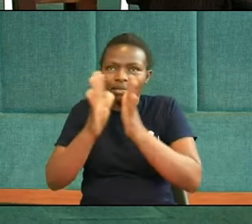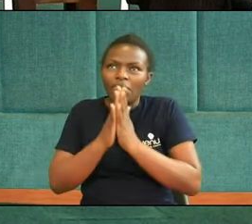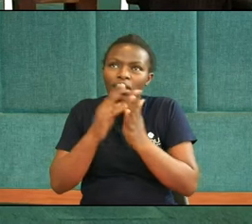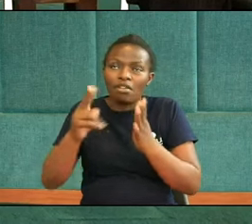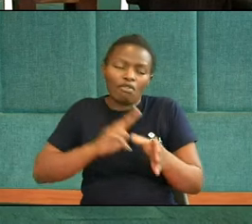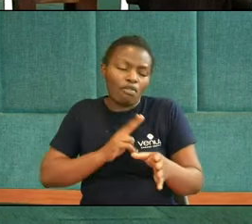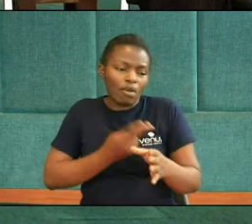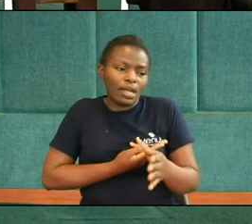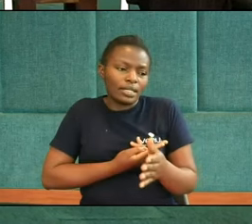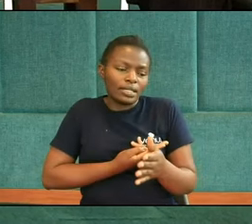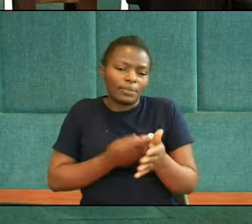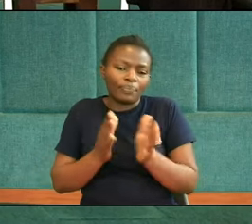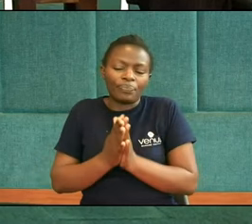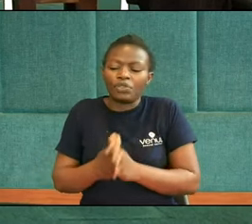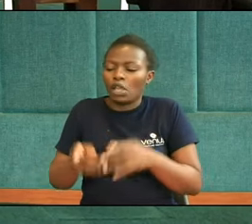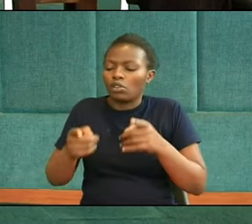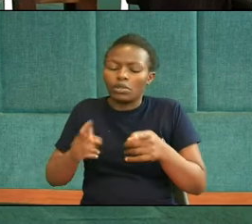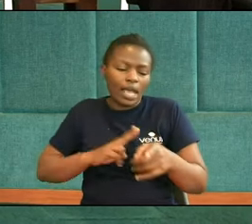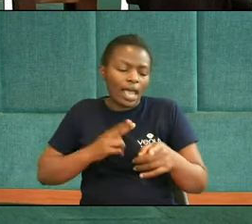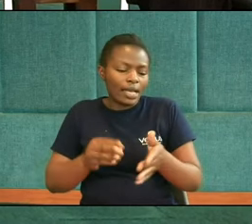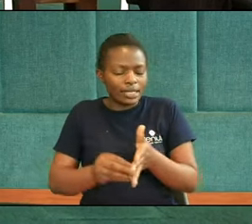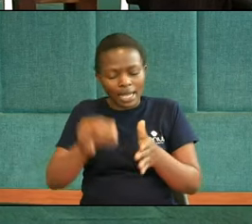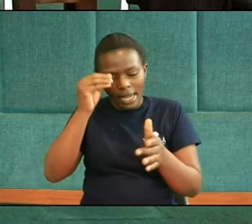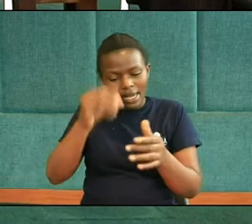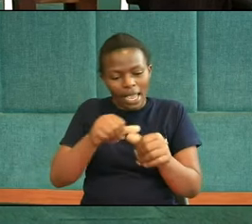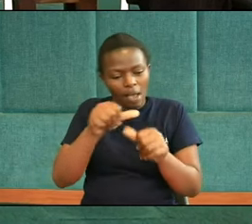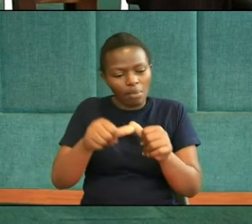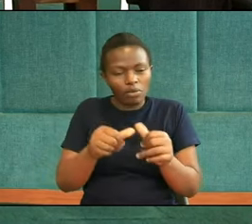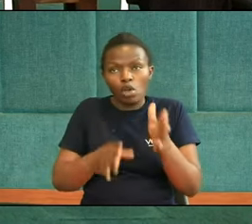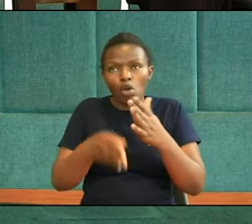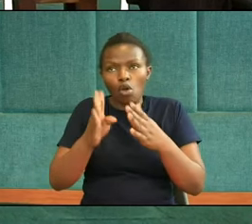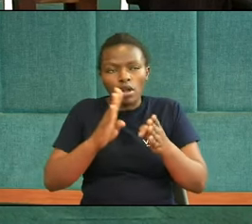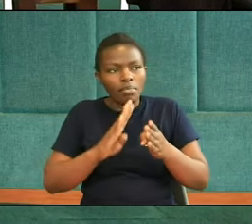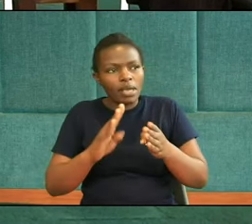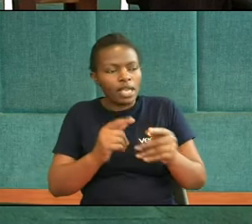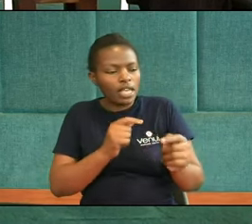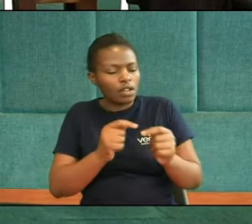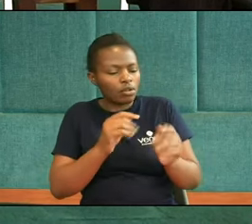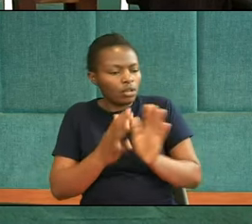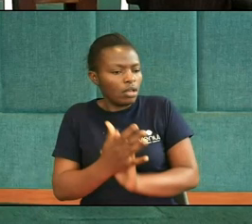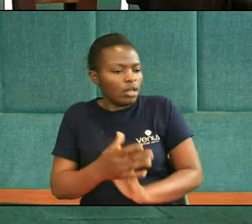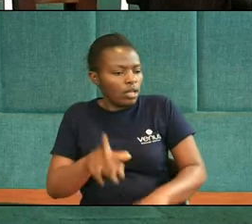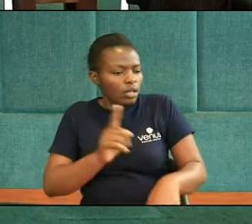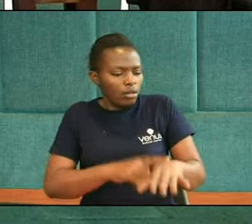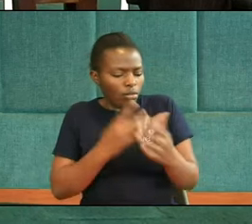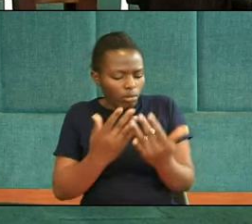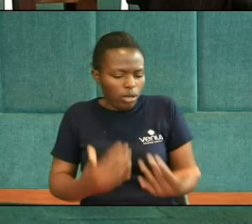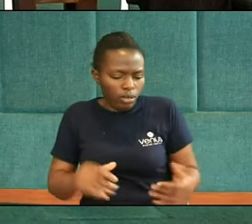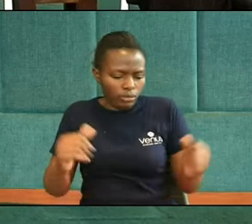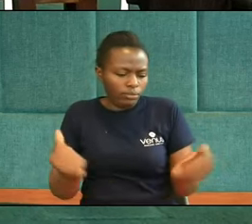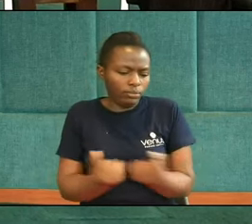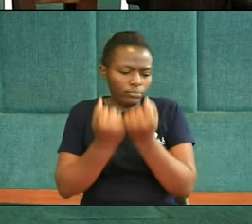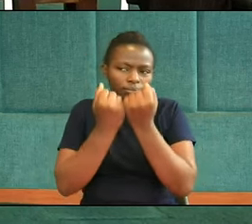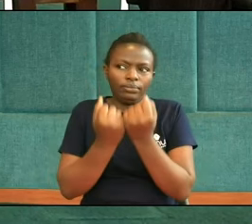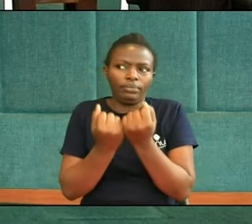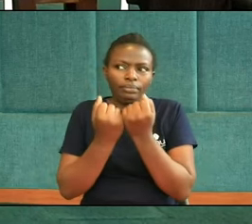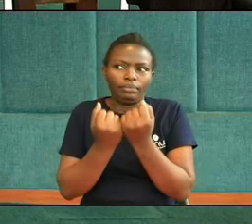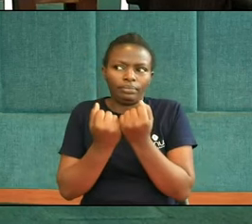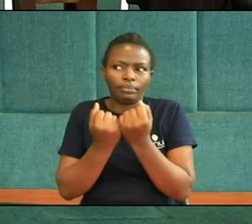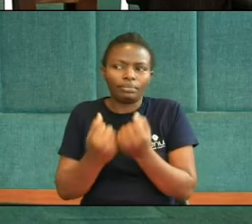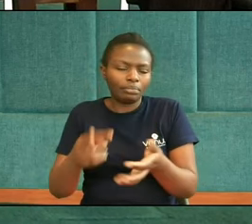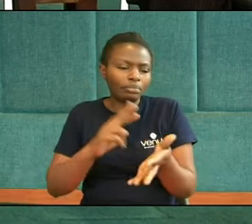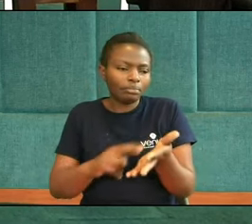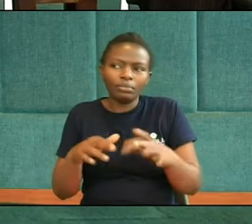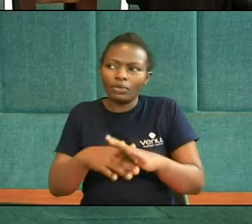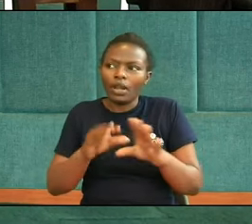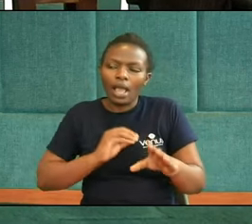about God being in control That ideally, even when things perhaps Might not be working out in our lives That God is